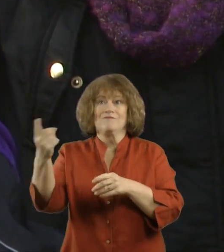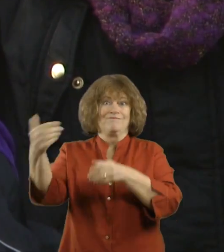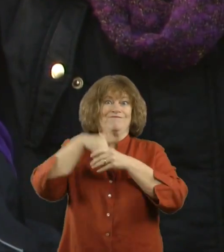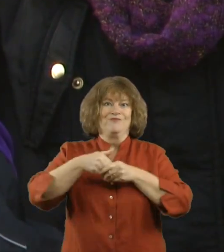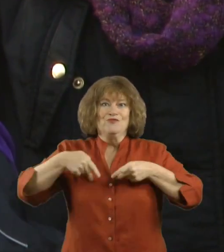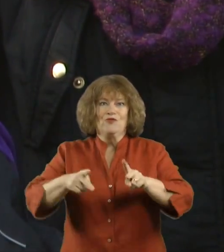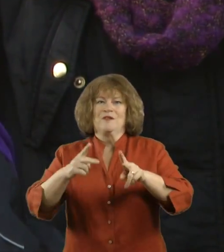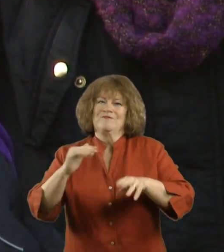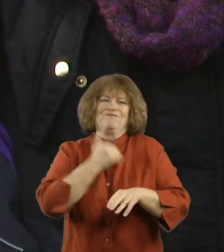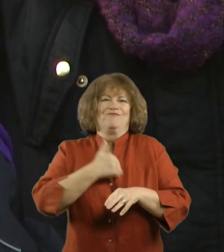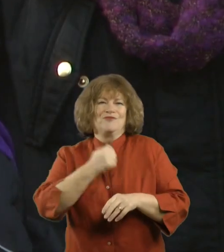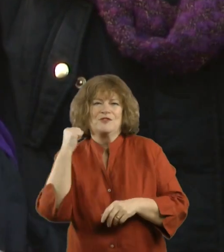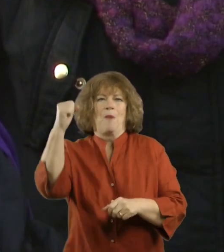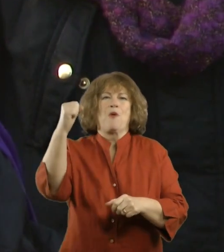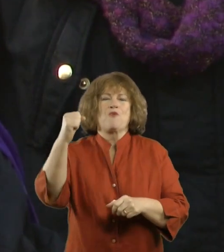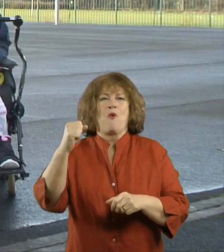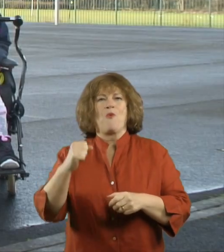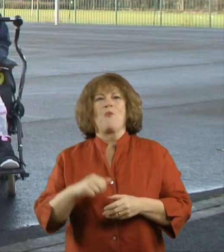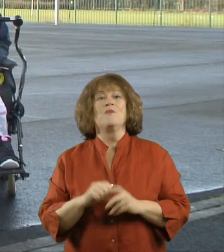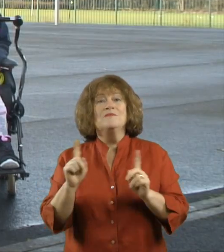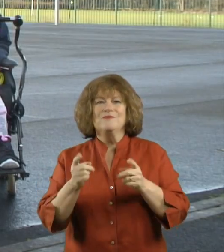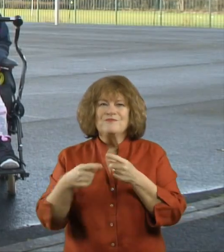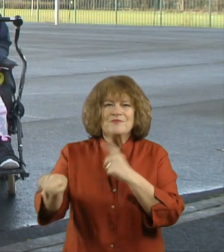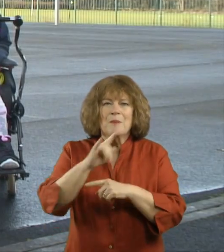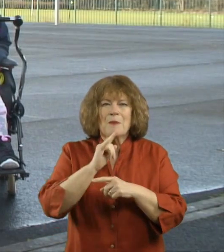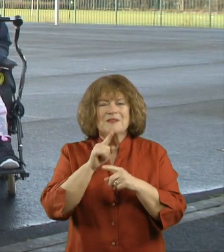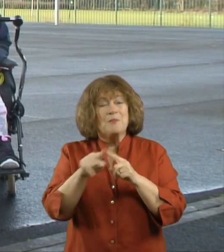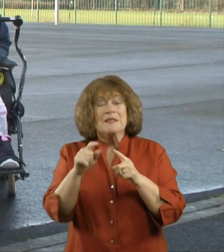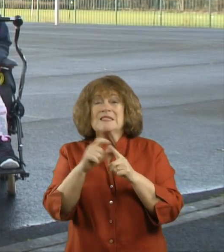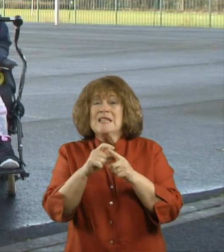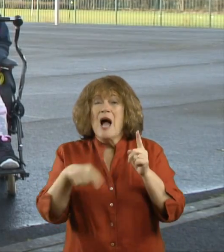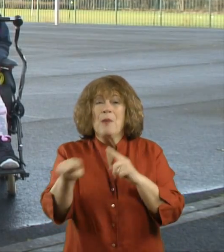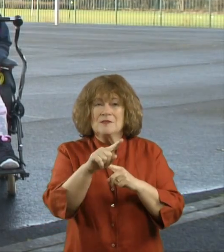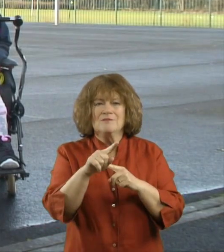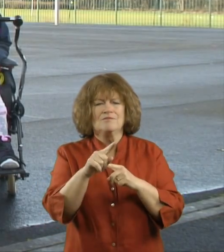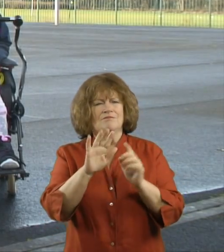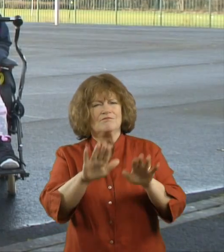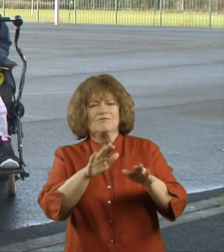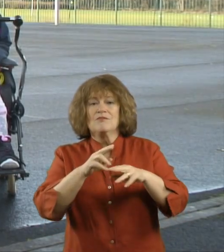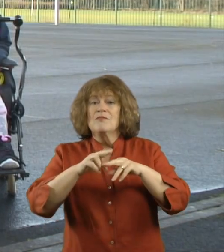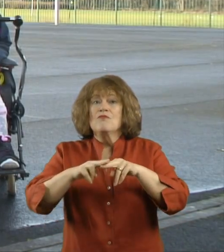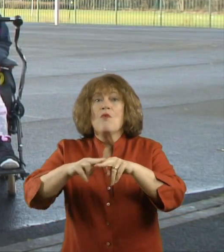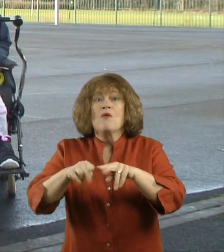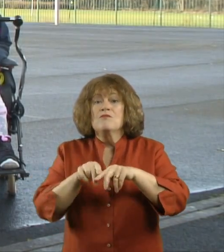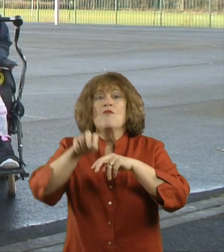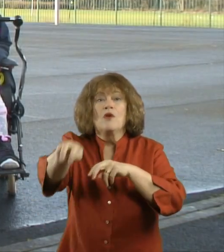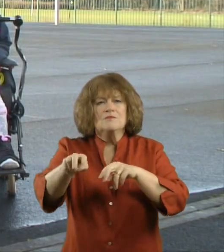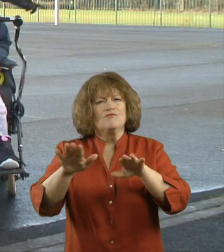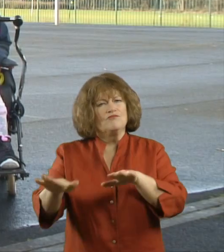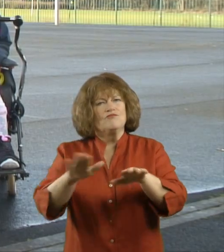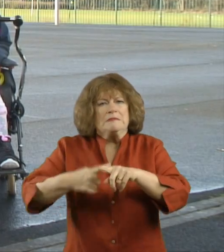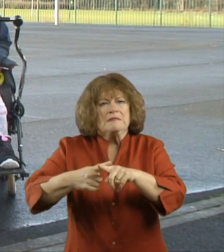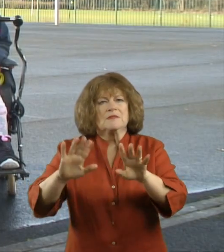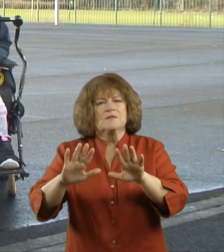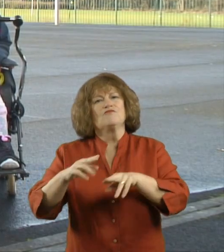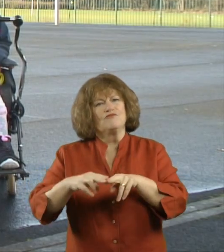become street superheroes! Bye! Give people... Give people... Especially... To save people... More time... To